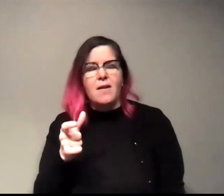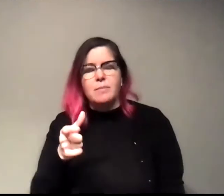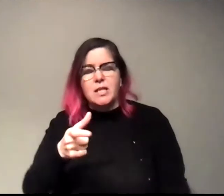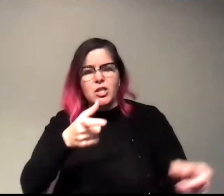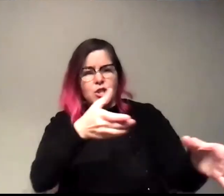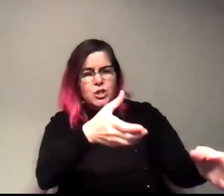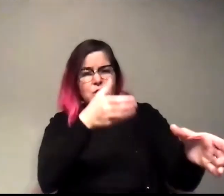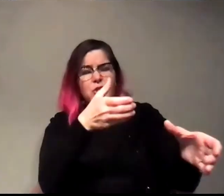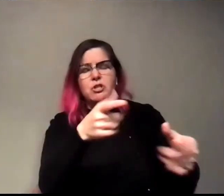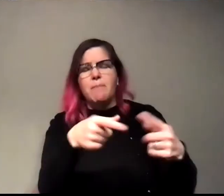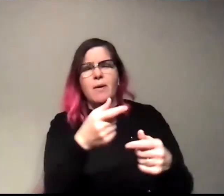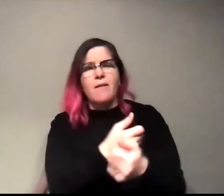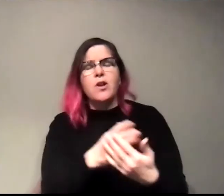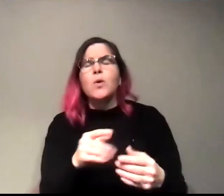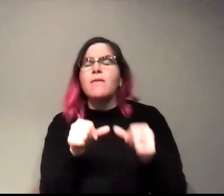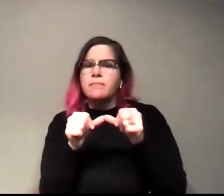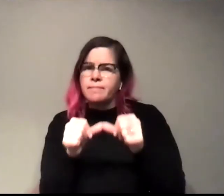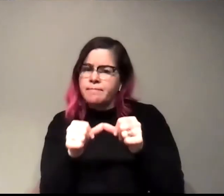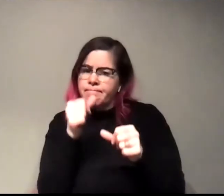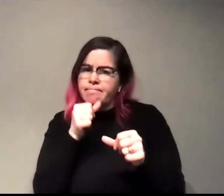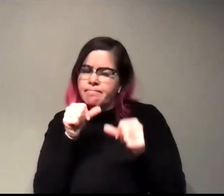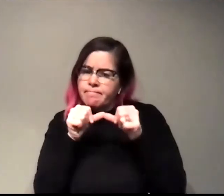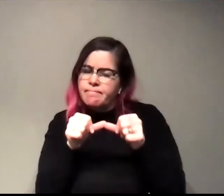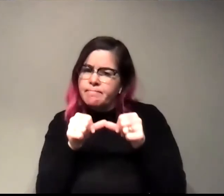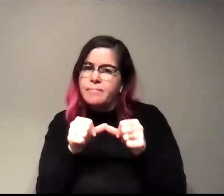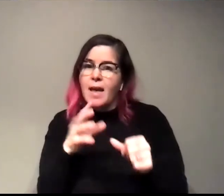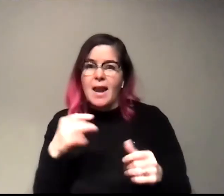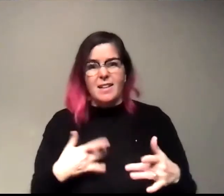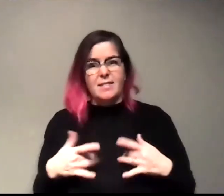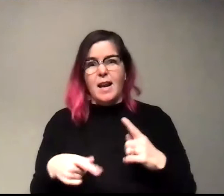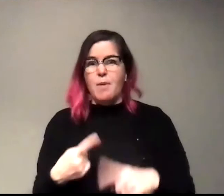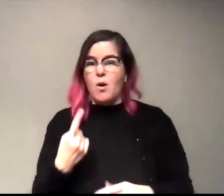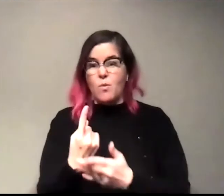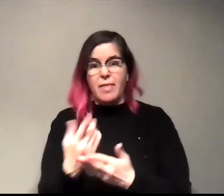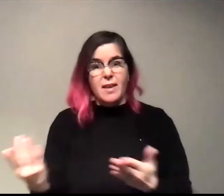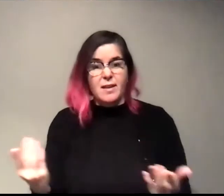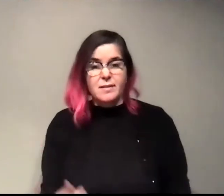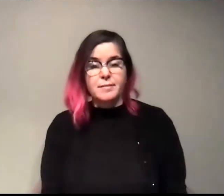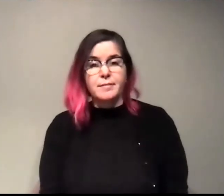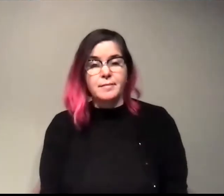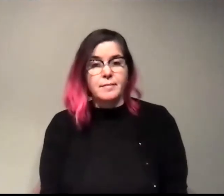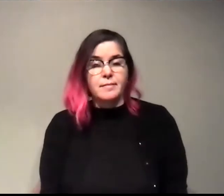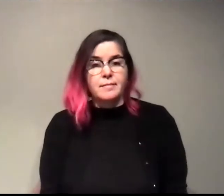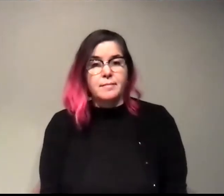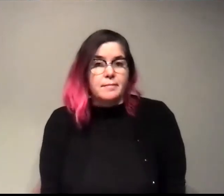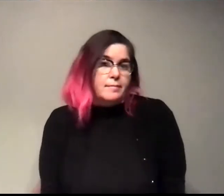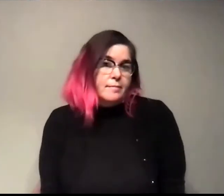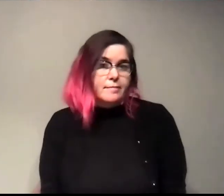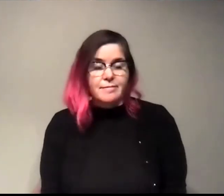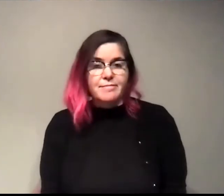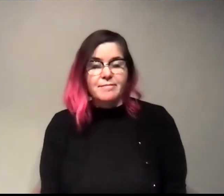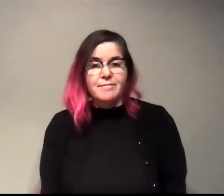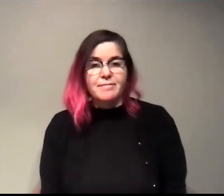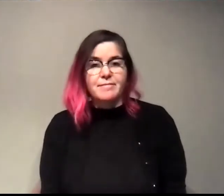just need to be persistent and really excited about one thing. And so, uh, there there's your, uh,